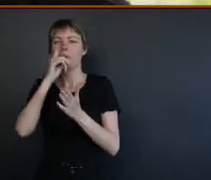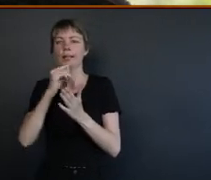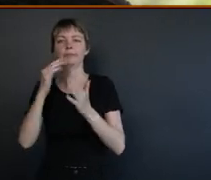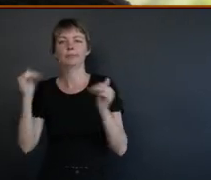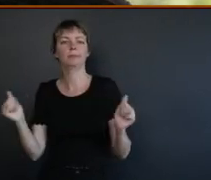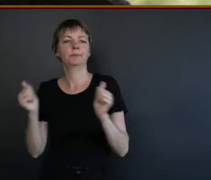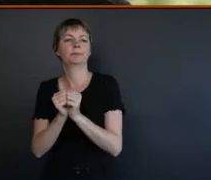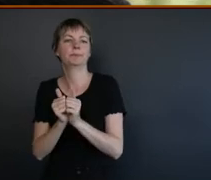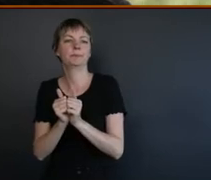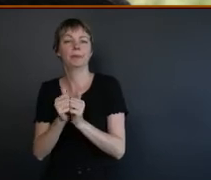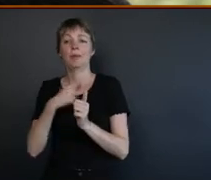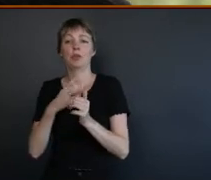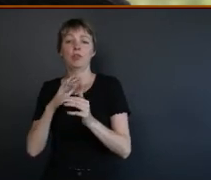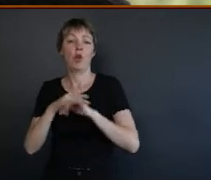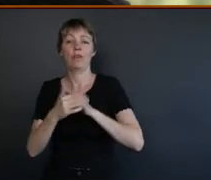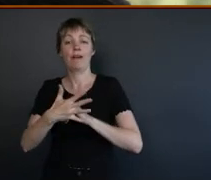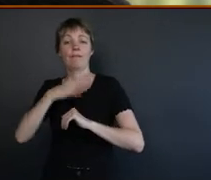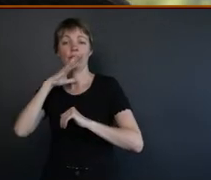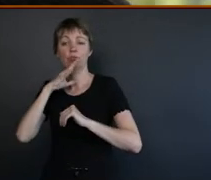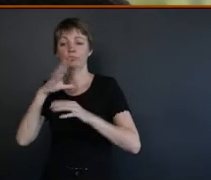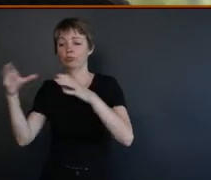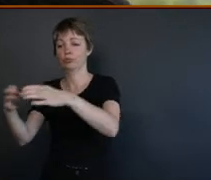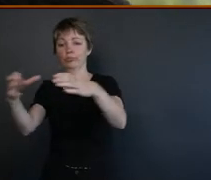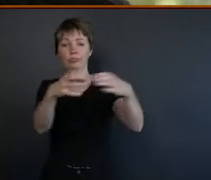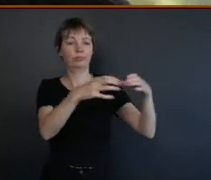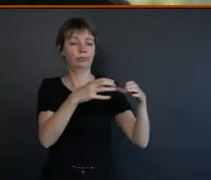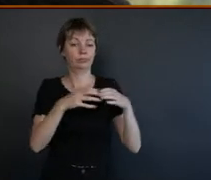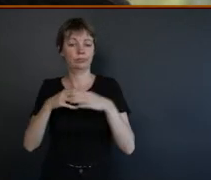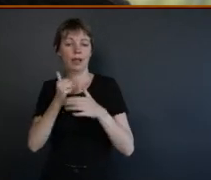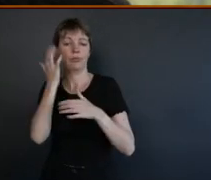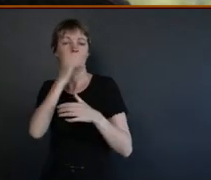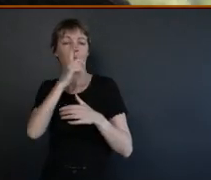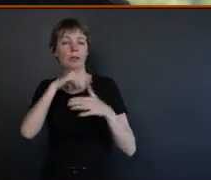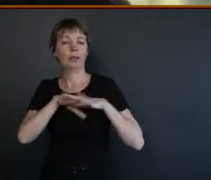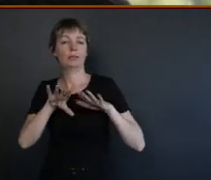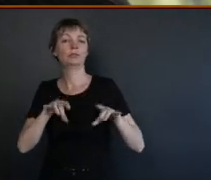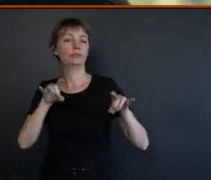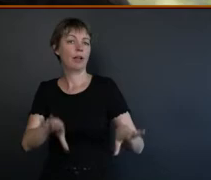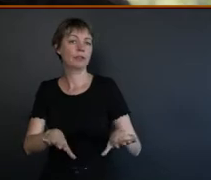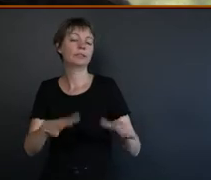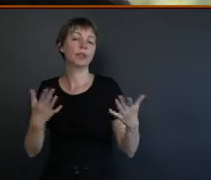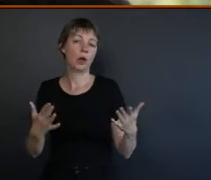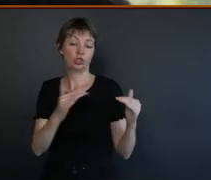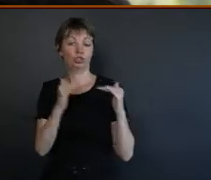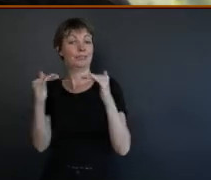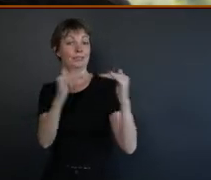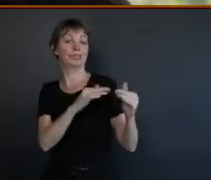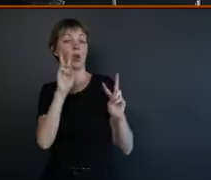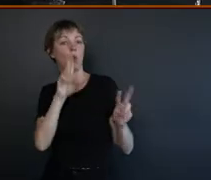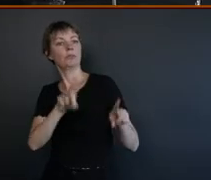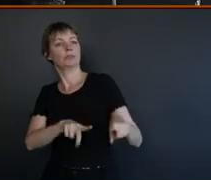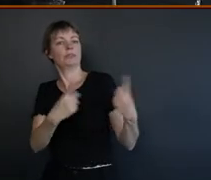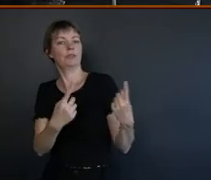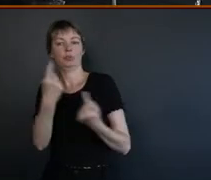500 different clans and tribal nations in this country. So justice looks differently to each of those groups. Yeah.